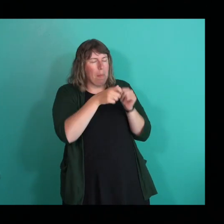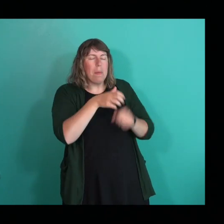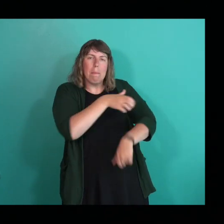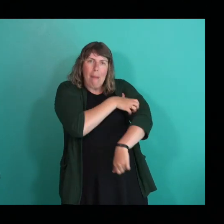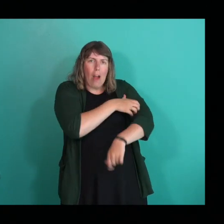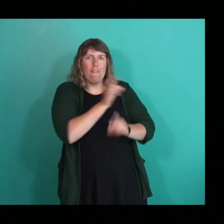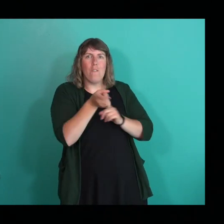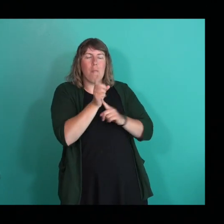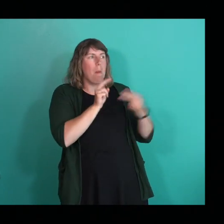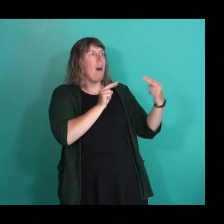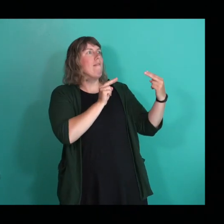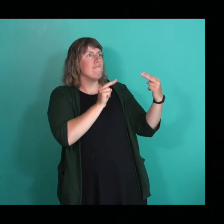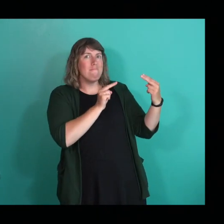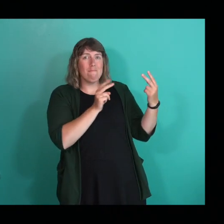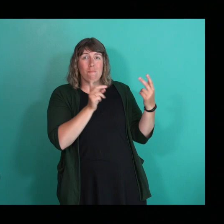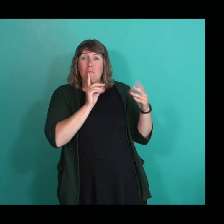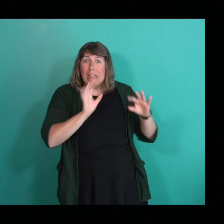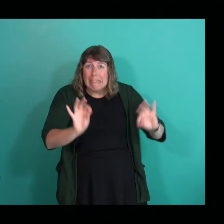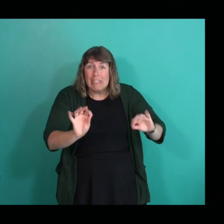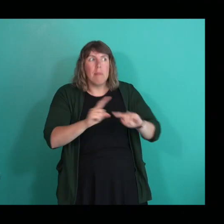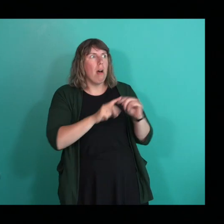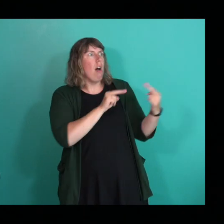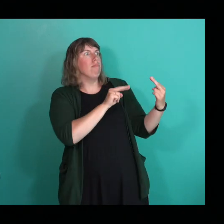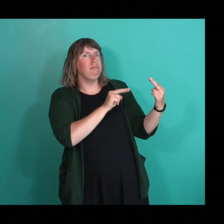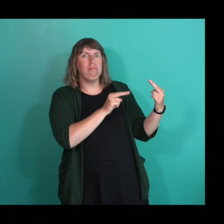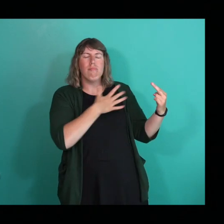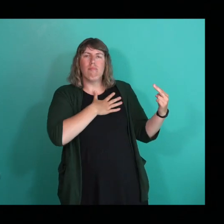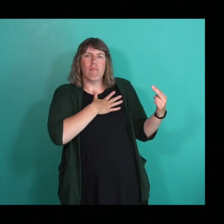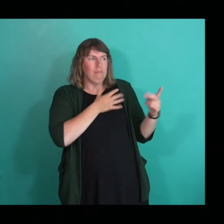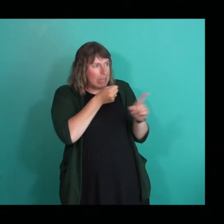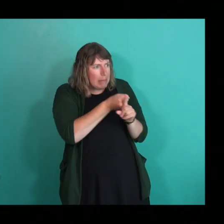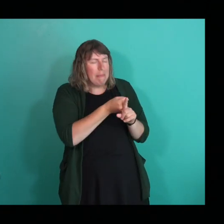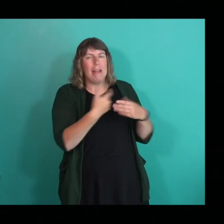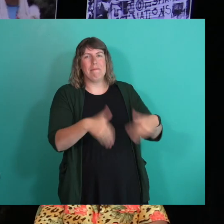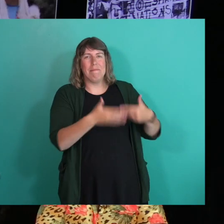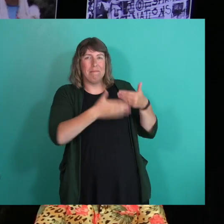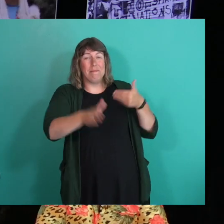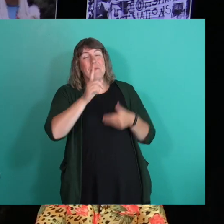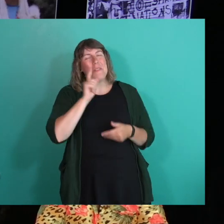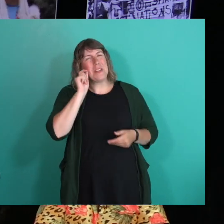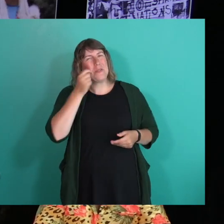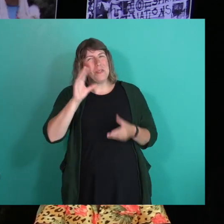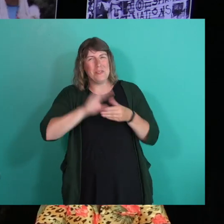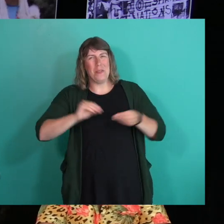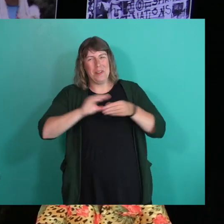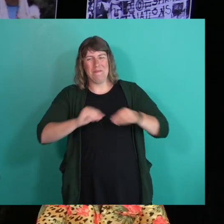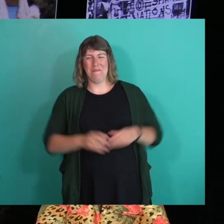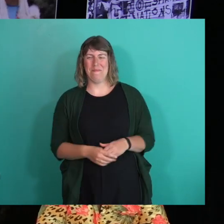that something as little as that can be on anyone's life. So I thought that was quite cool.